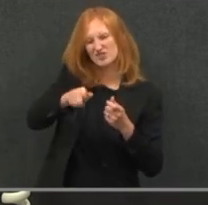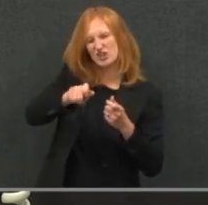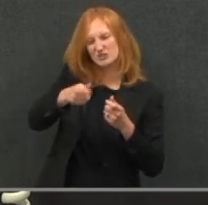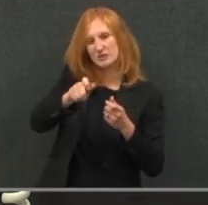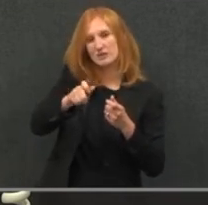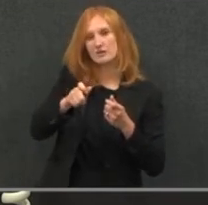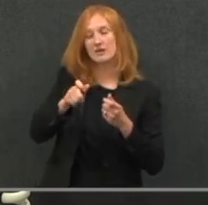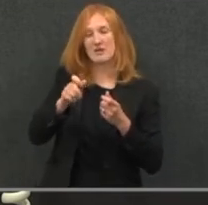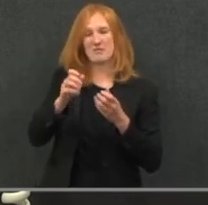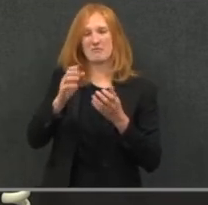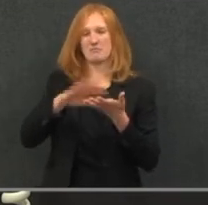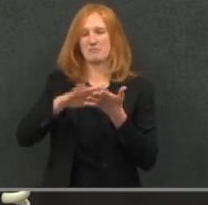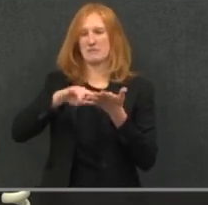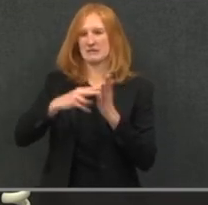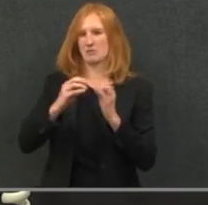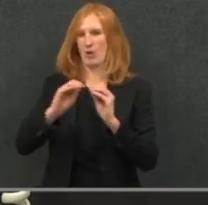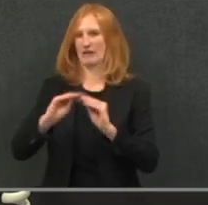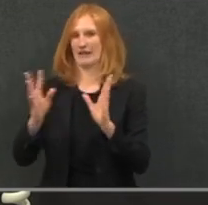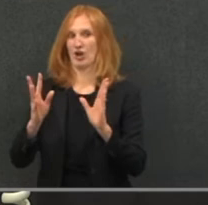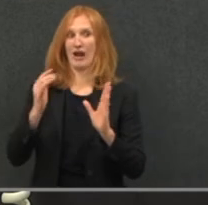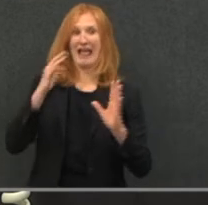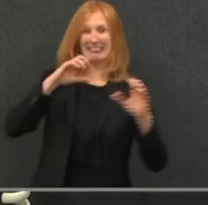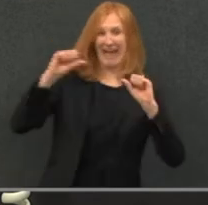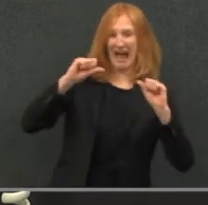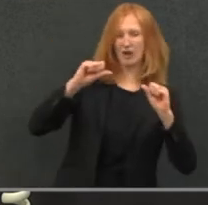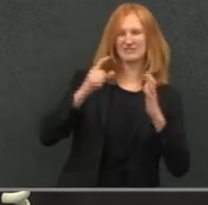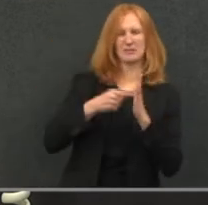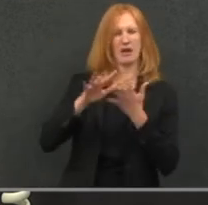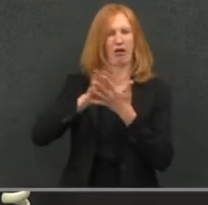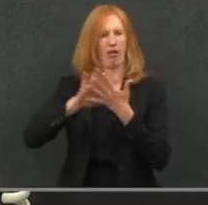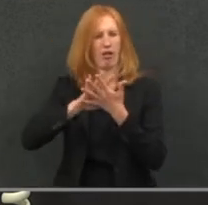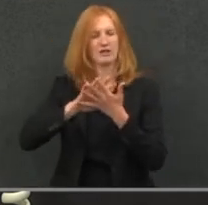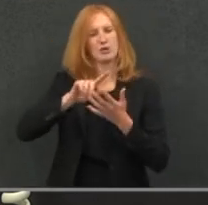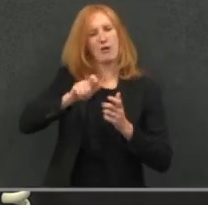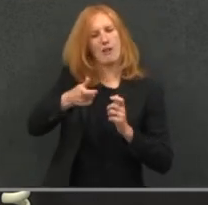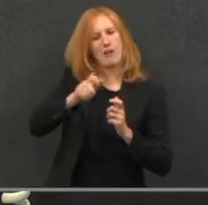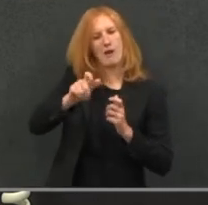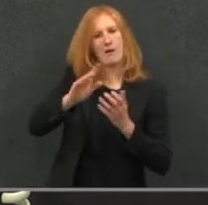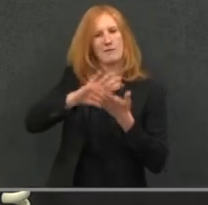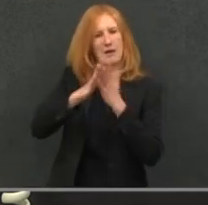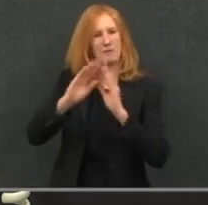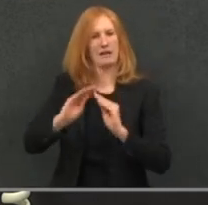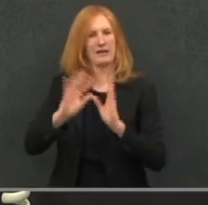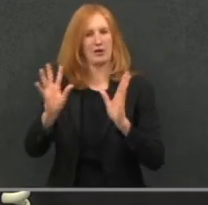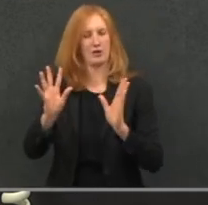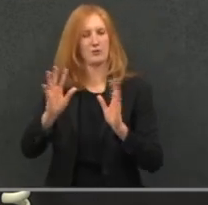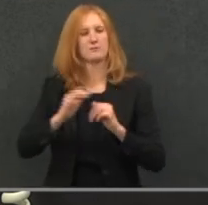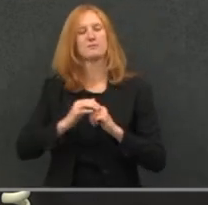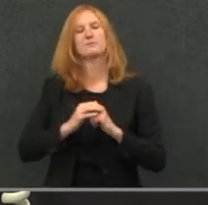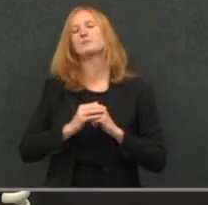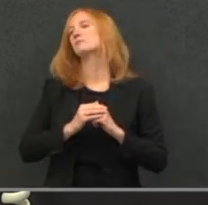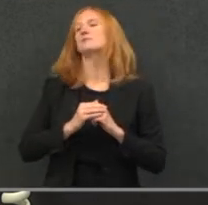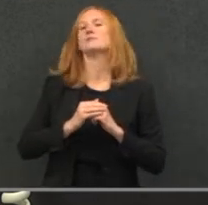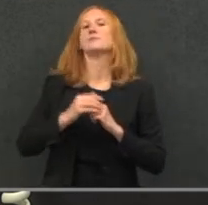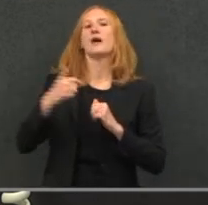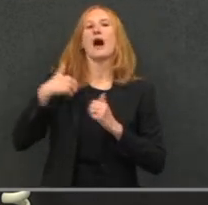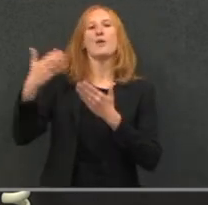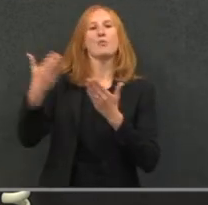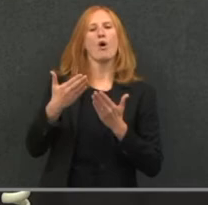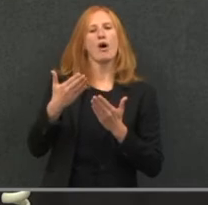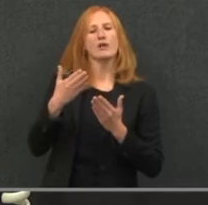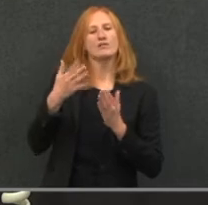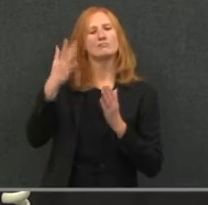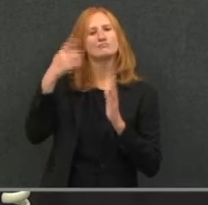louder is not the answer. In addition, the reason I brought this one in particular is it has a Bluetooth feature.